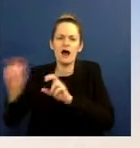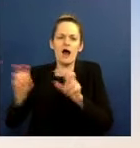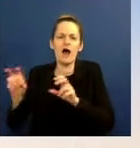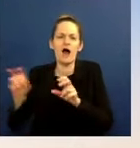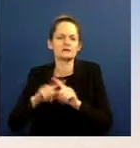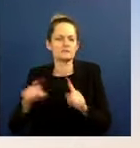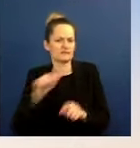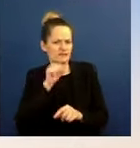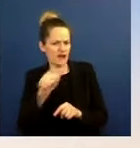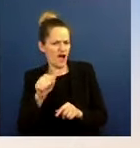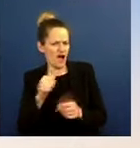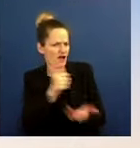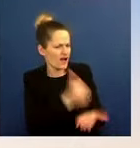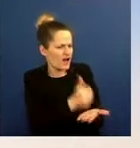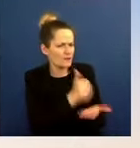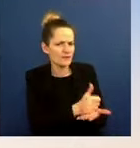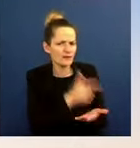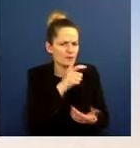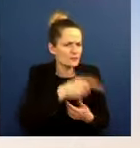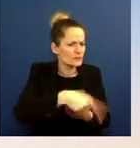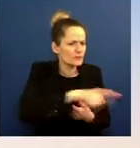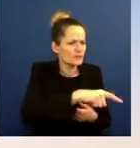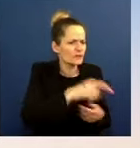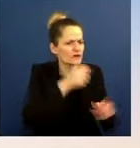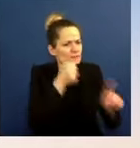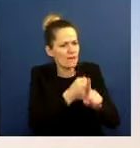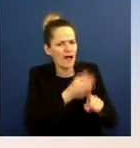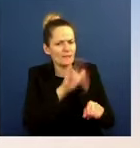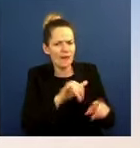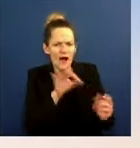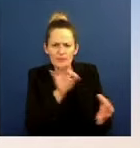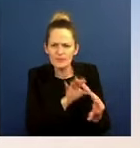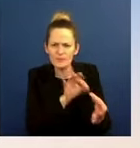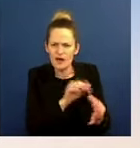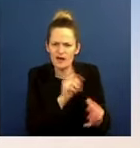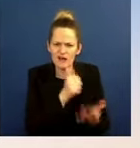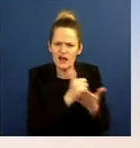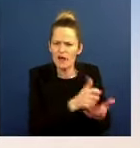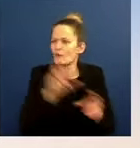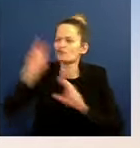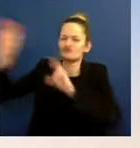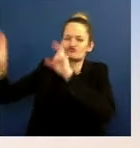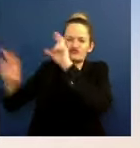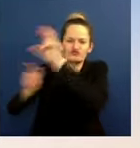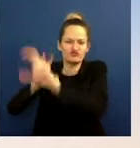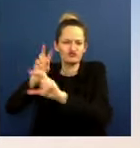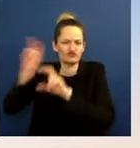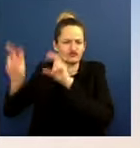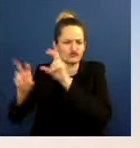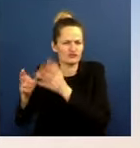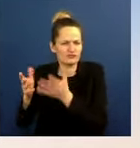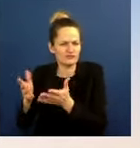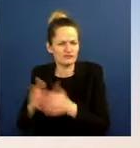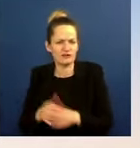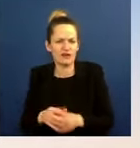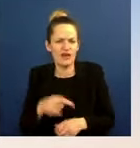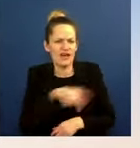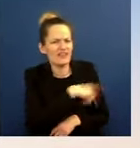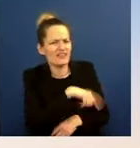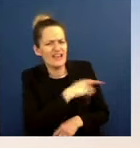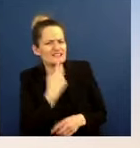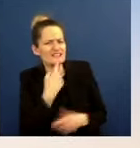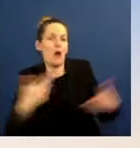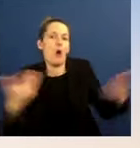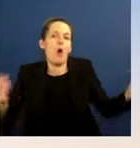ways, point to the administration's policies overall, in the sense that even if they were to up production, that, one, takes months to get to market,